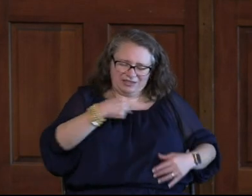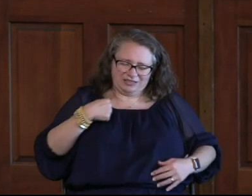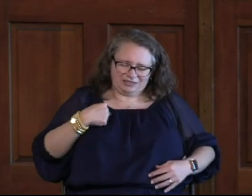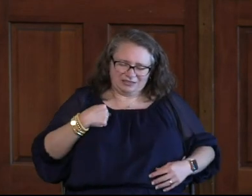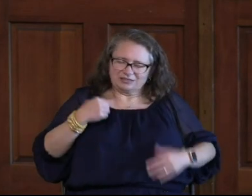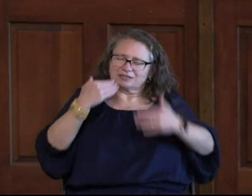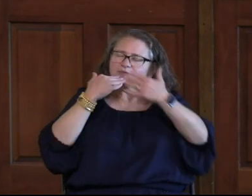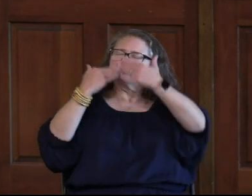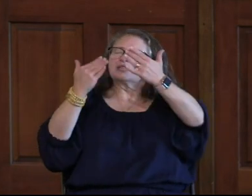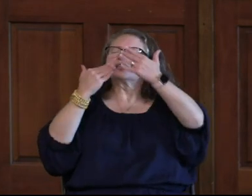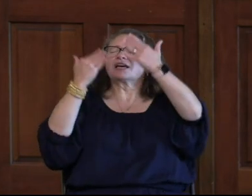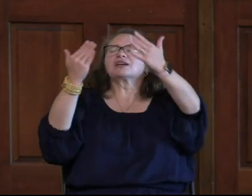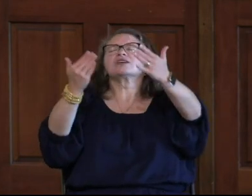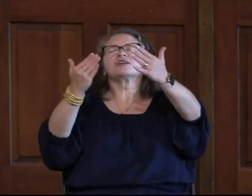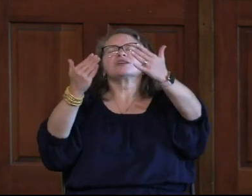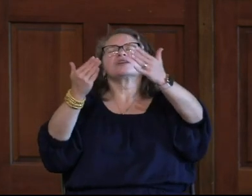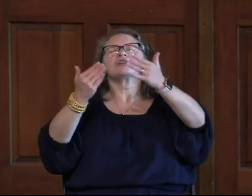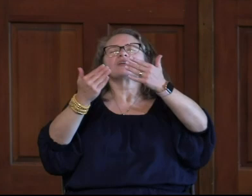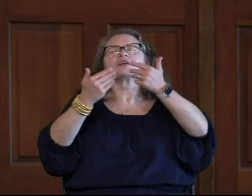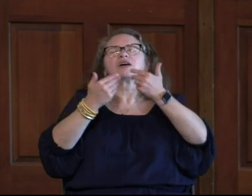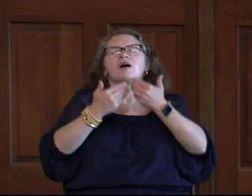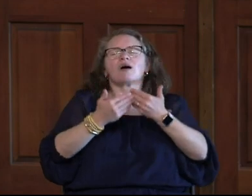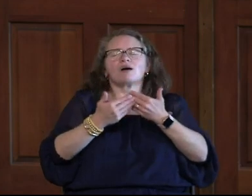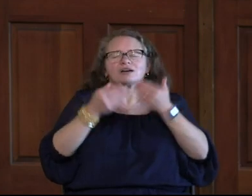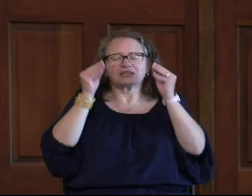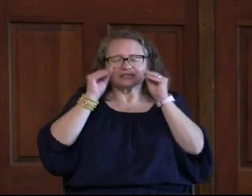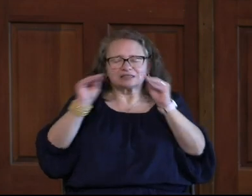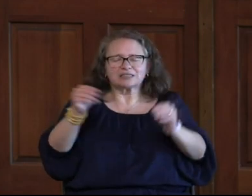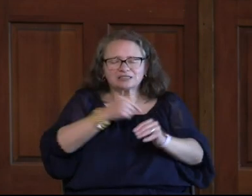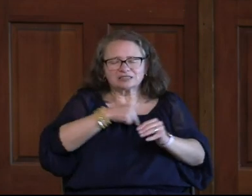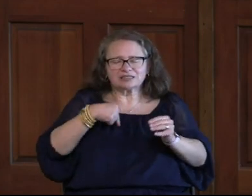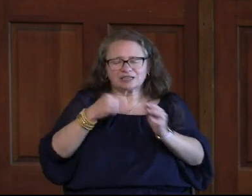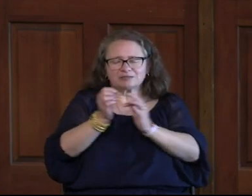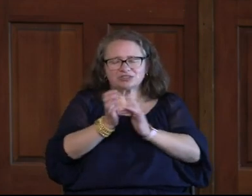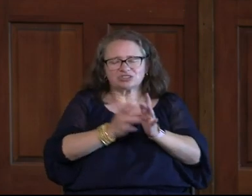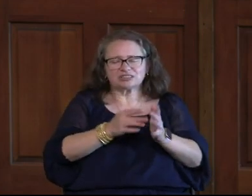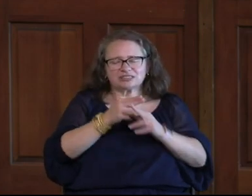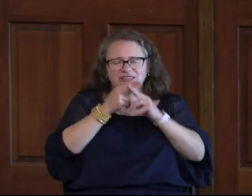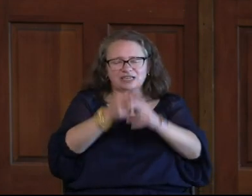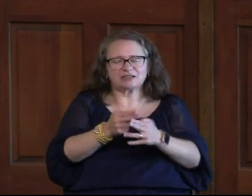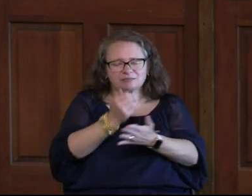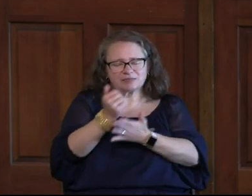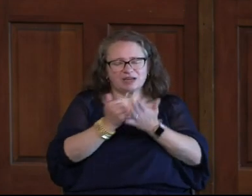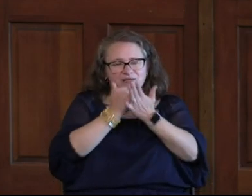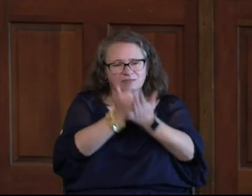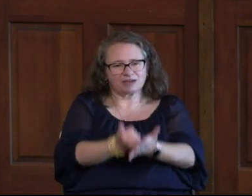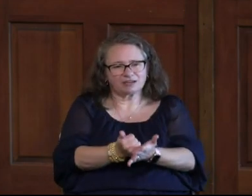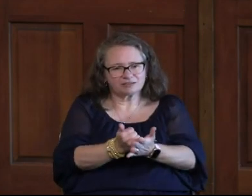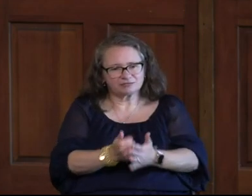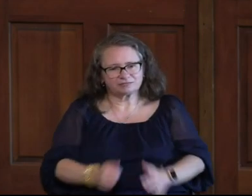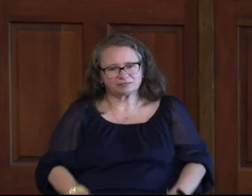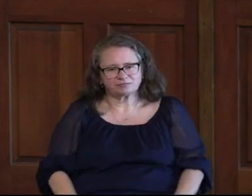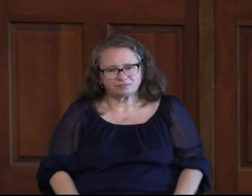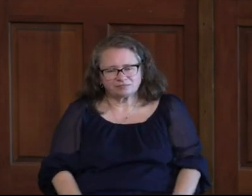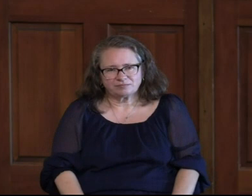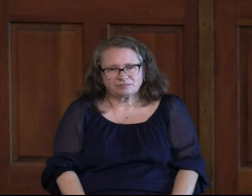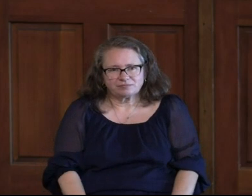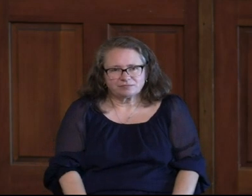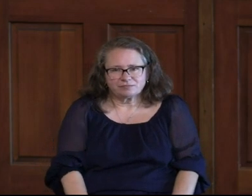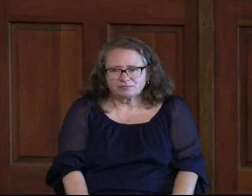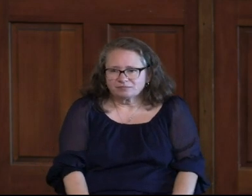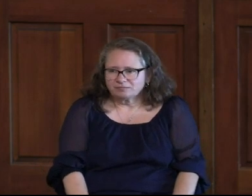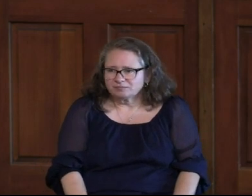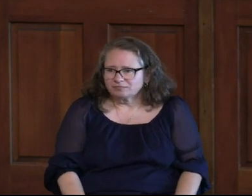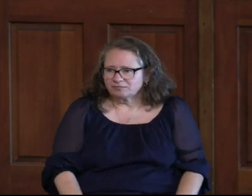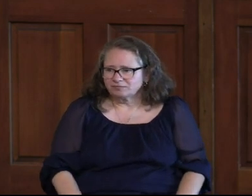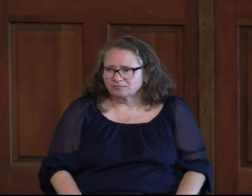And We Thank You For That We Ask You To Open Your Word To Teach Us In Jesus Name Amen I Gave You These Four Truths